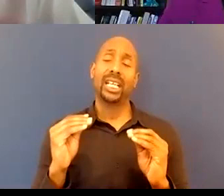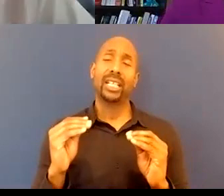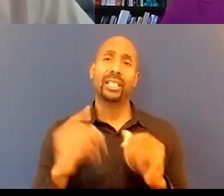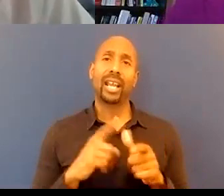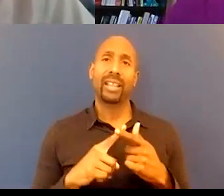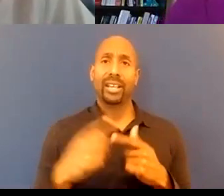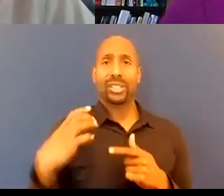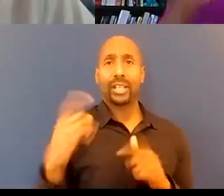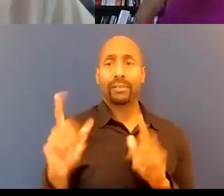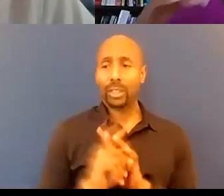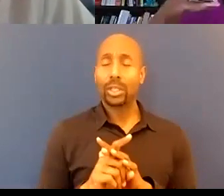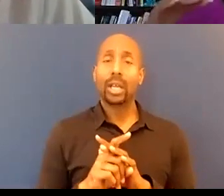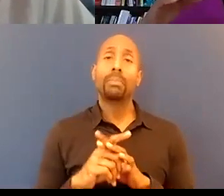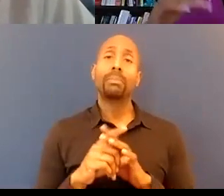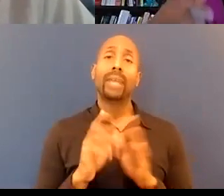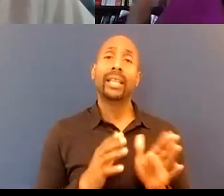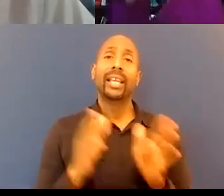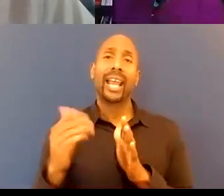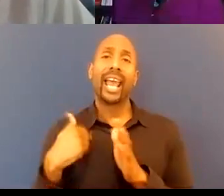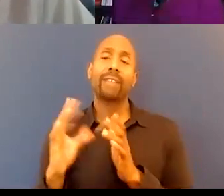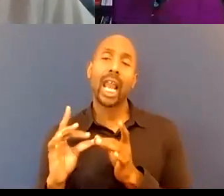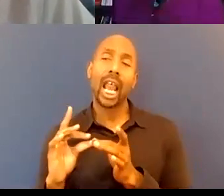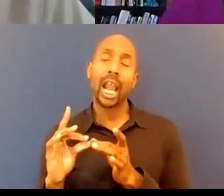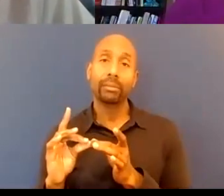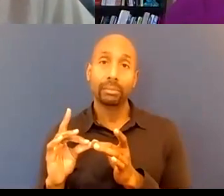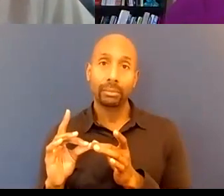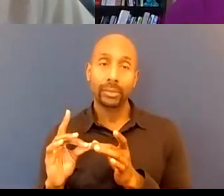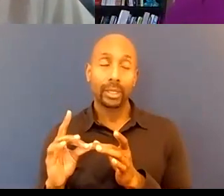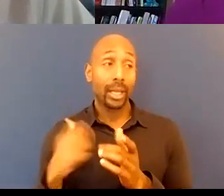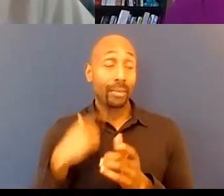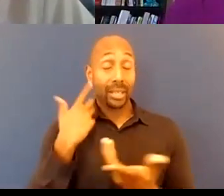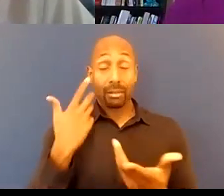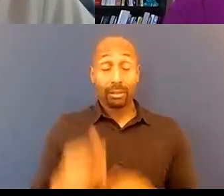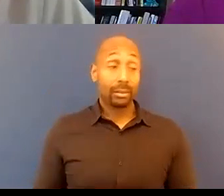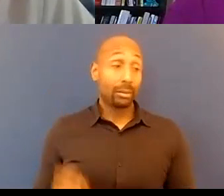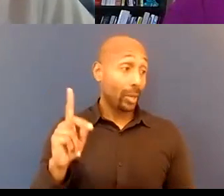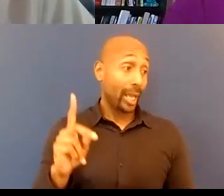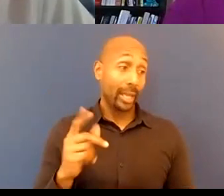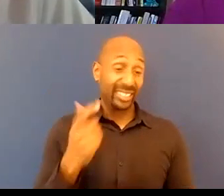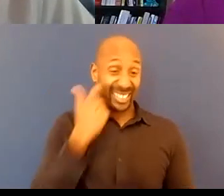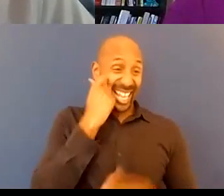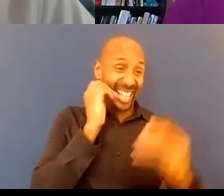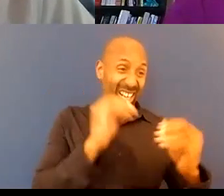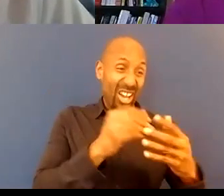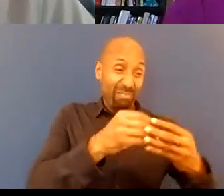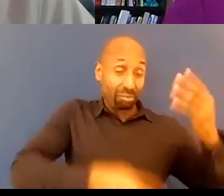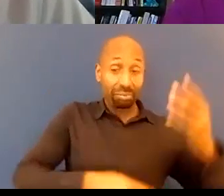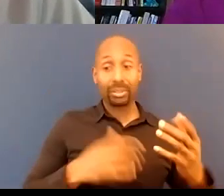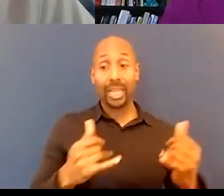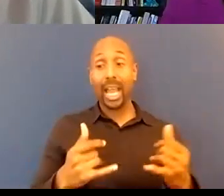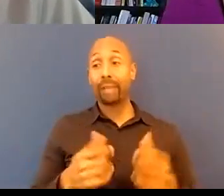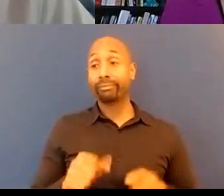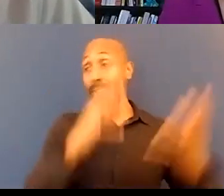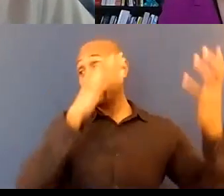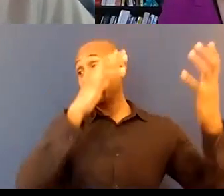really about holding not just officers accountable the organization has to be held accountable to it as well yeah thank you for that so we got